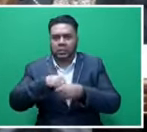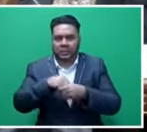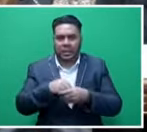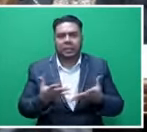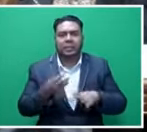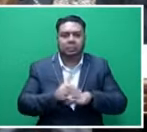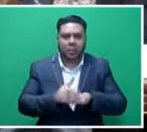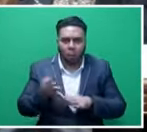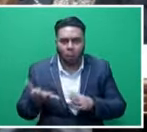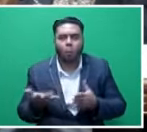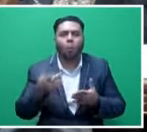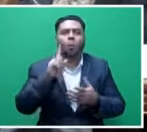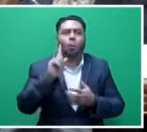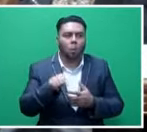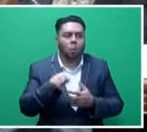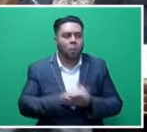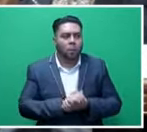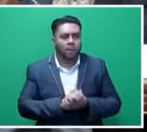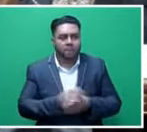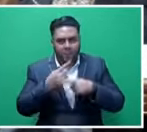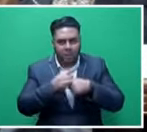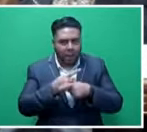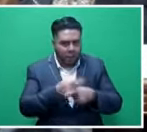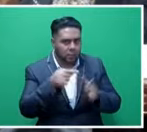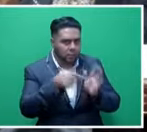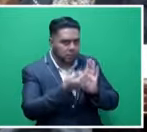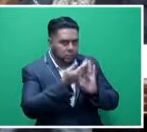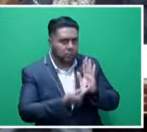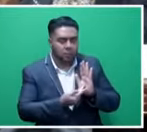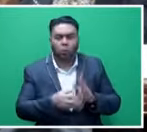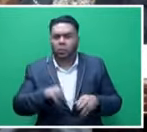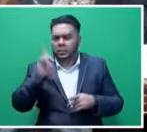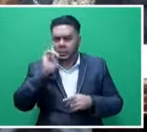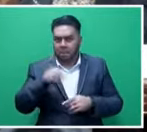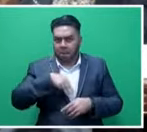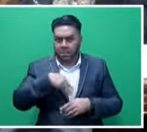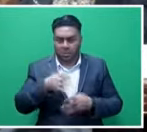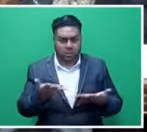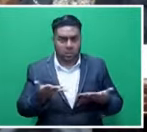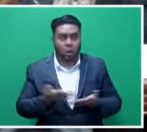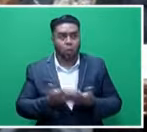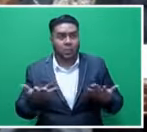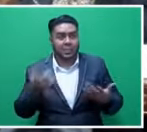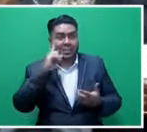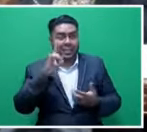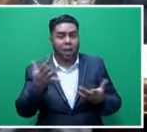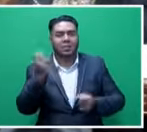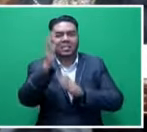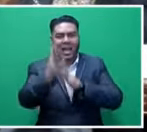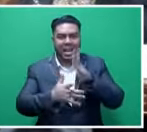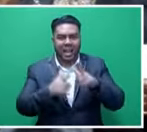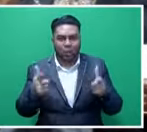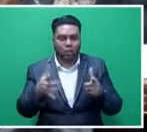So we have seen, as highlighted by the members on this side of parliament, we now have sign